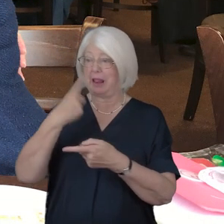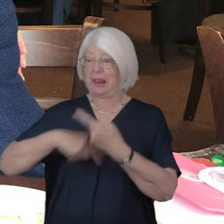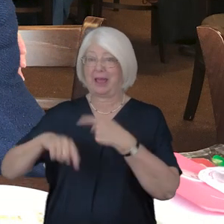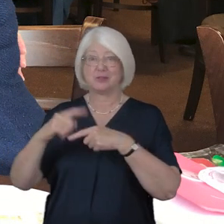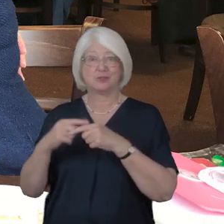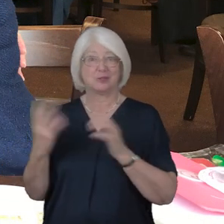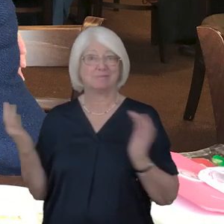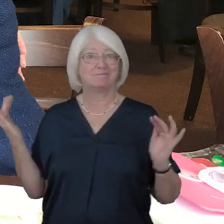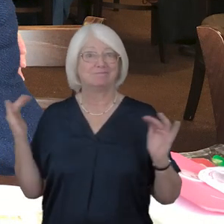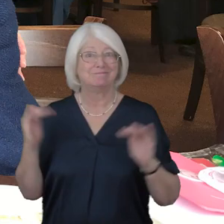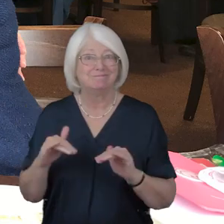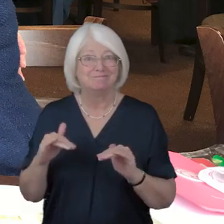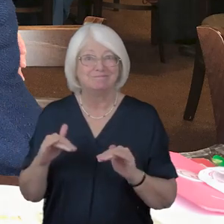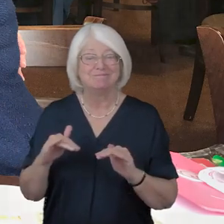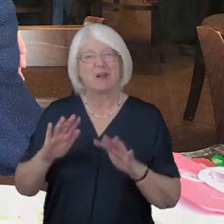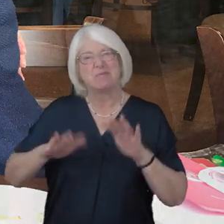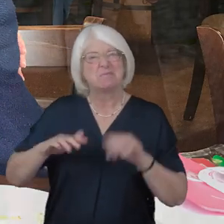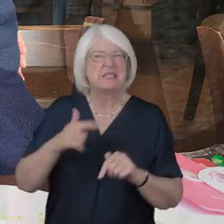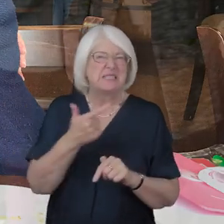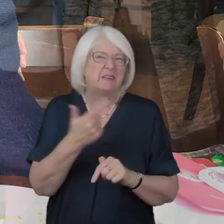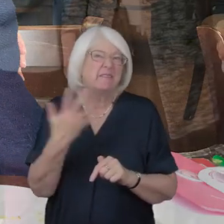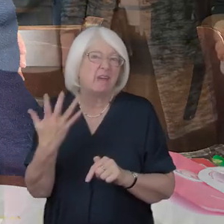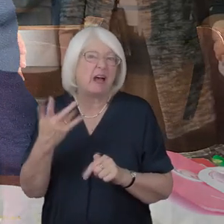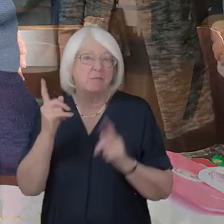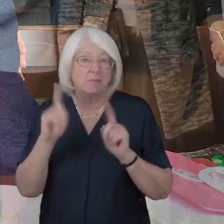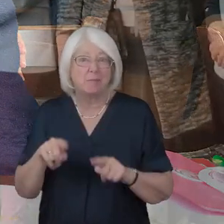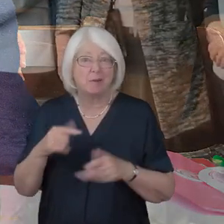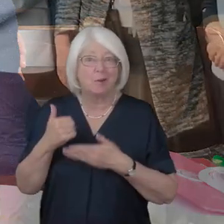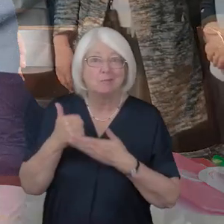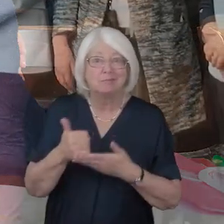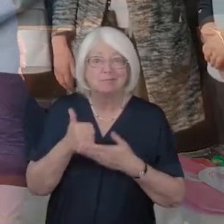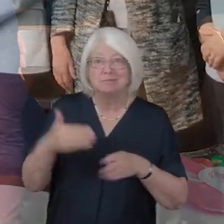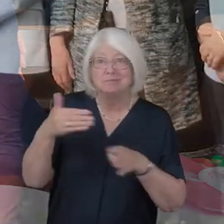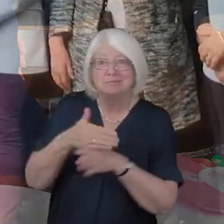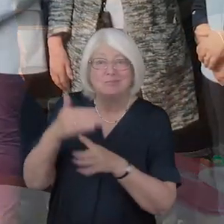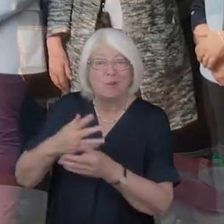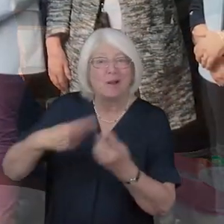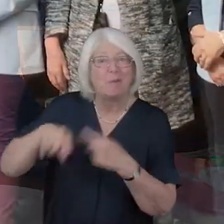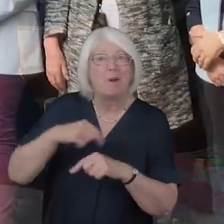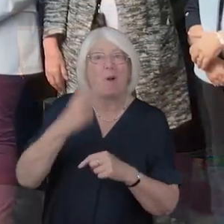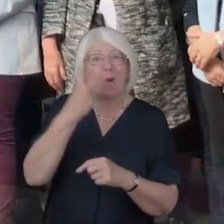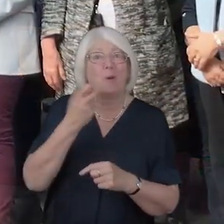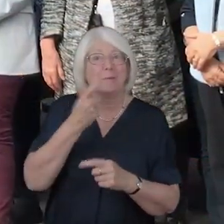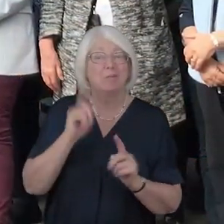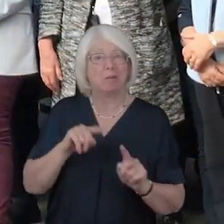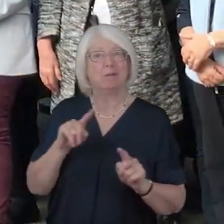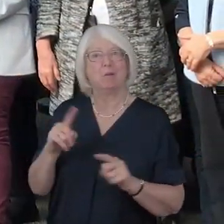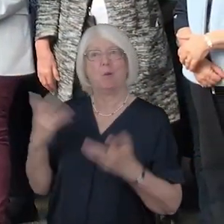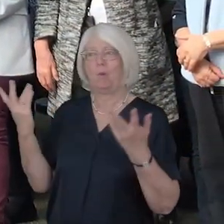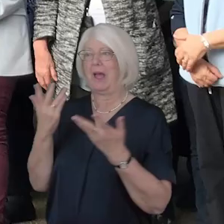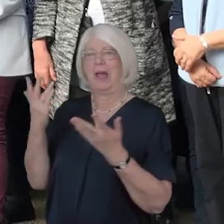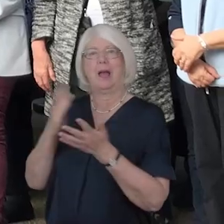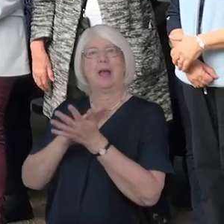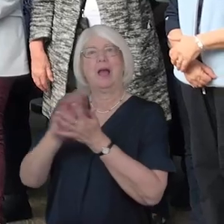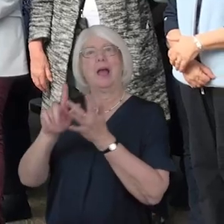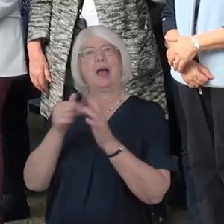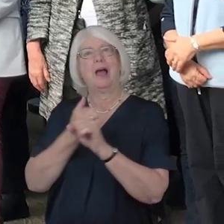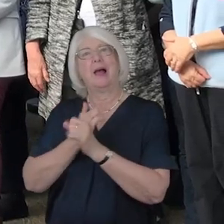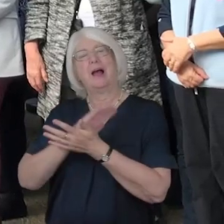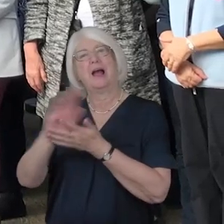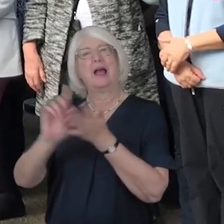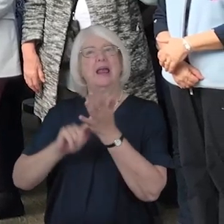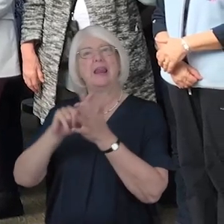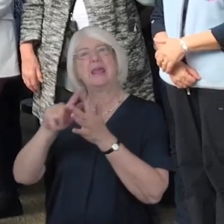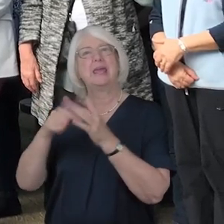of about 75 people who minister among older people held at High Lee in Hertfordshire they